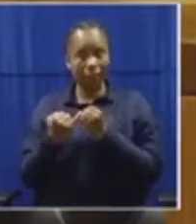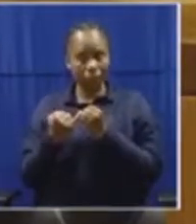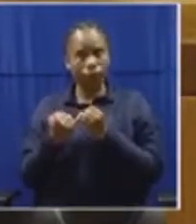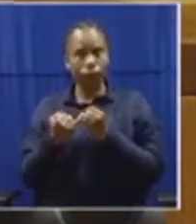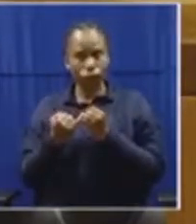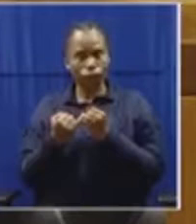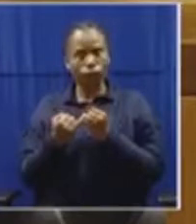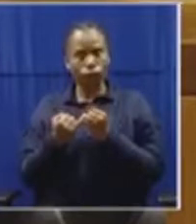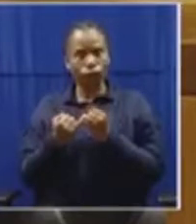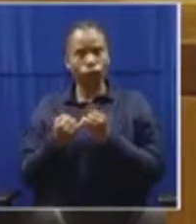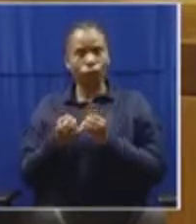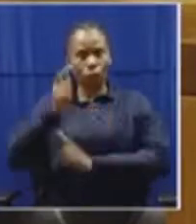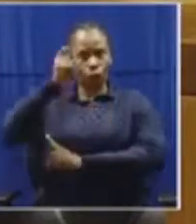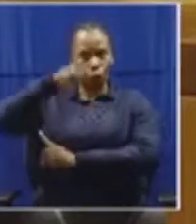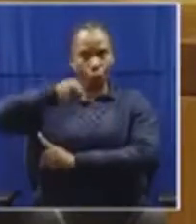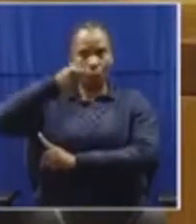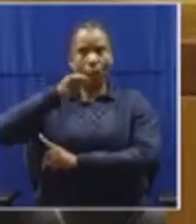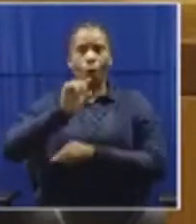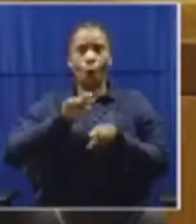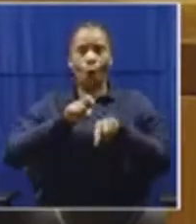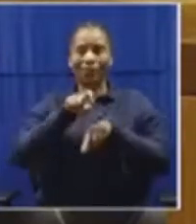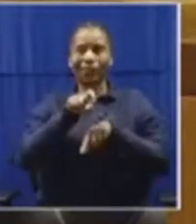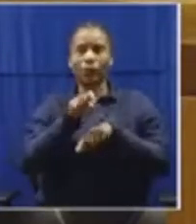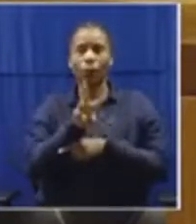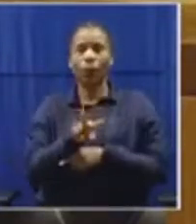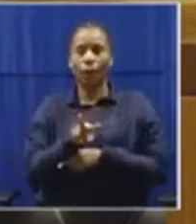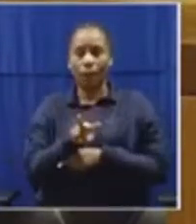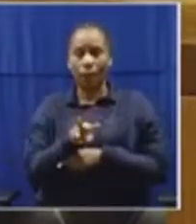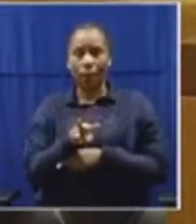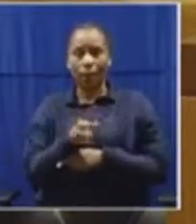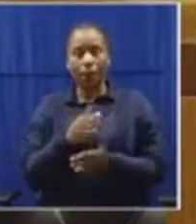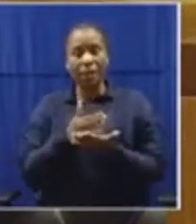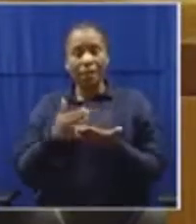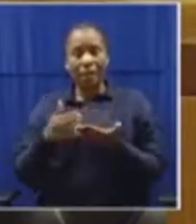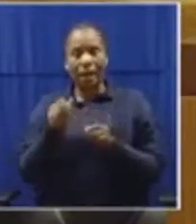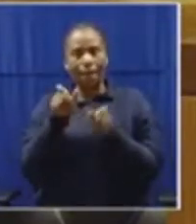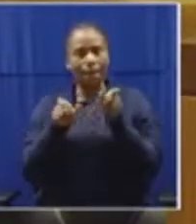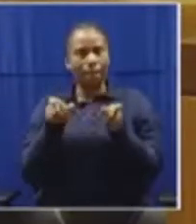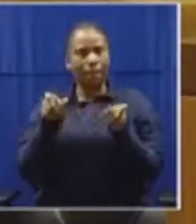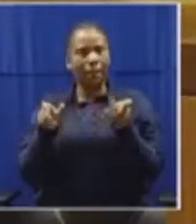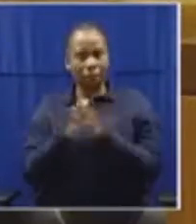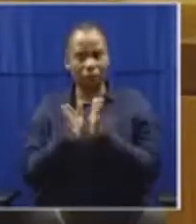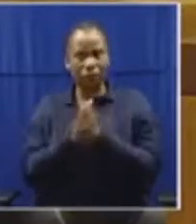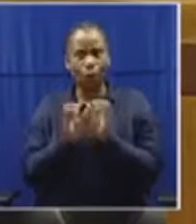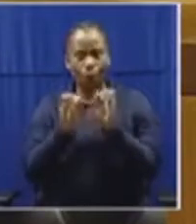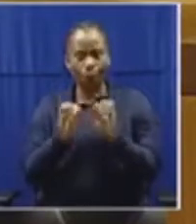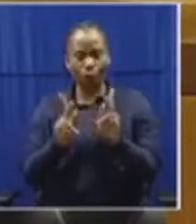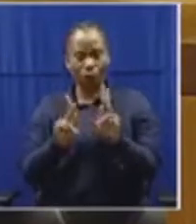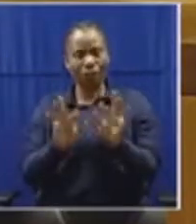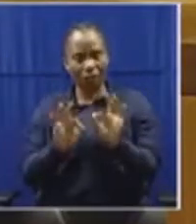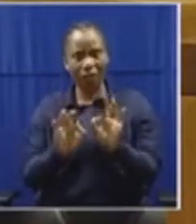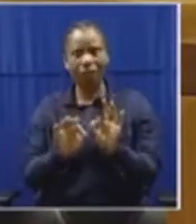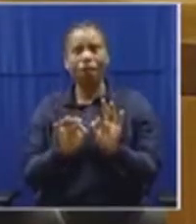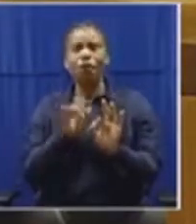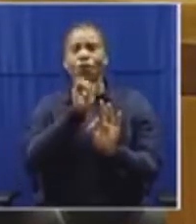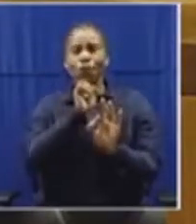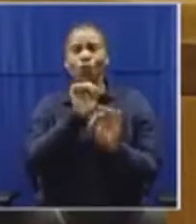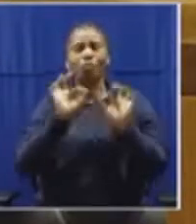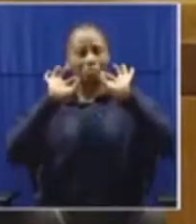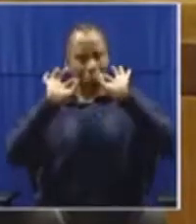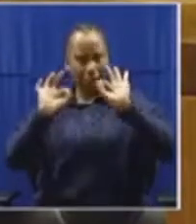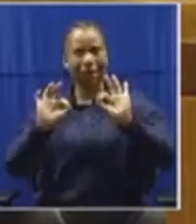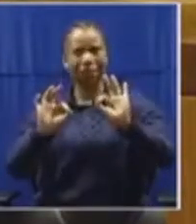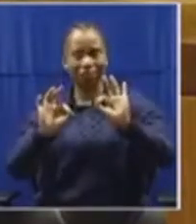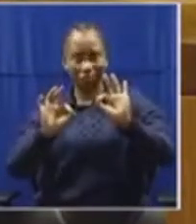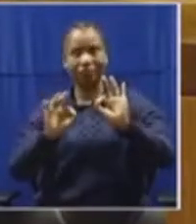in this regard. And some people have used this opportunity quite correctly, in my view, to